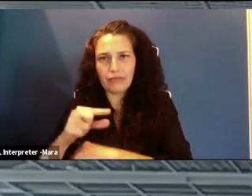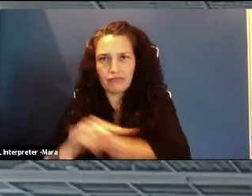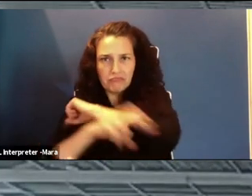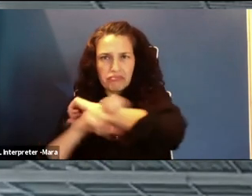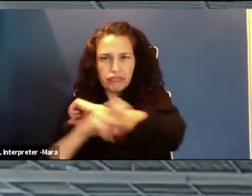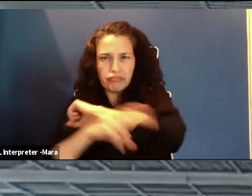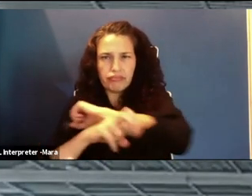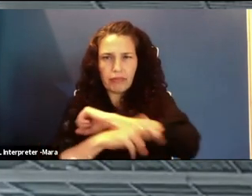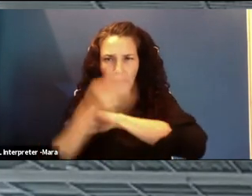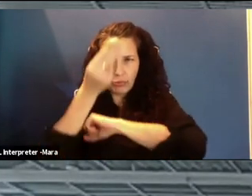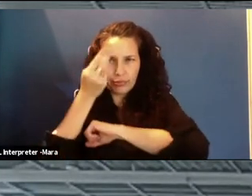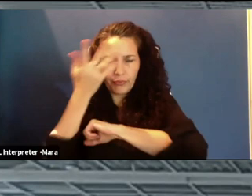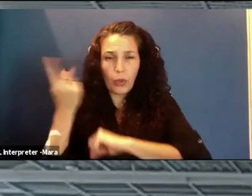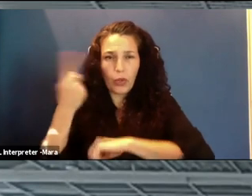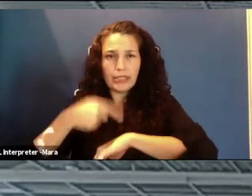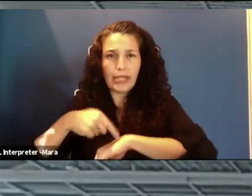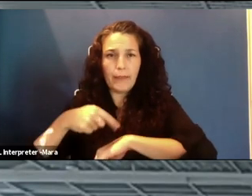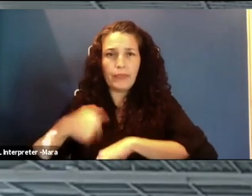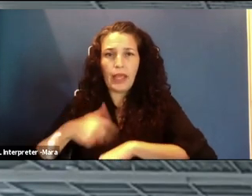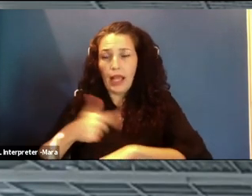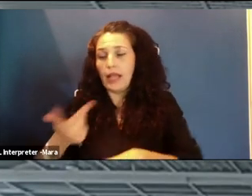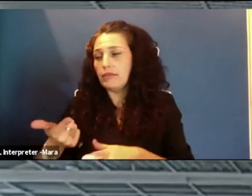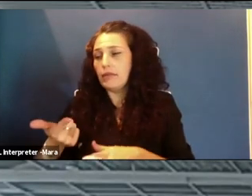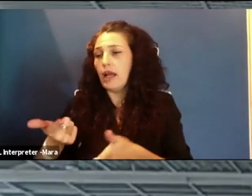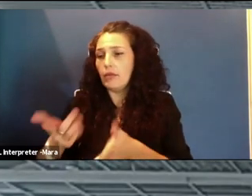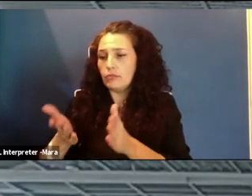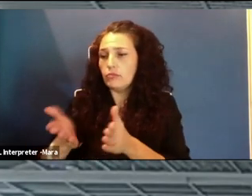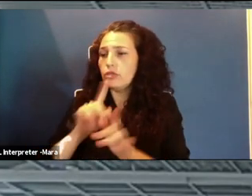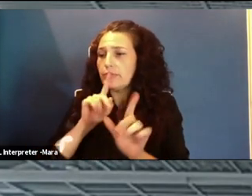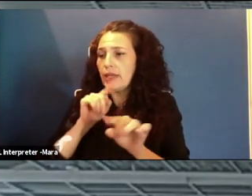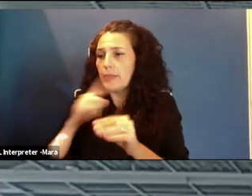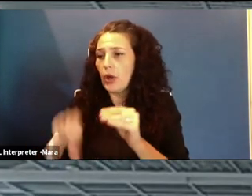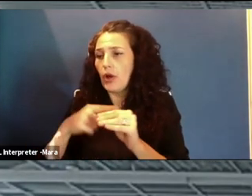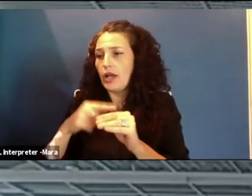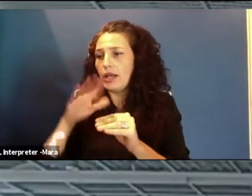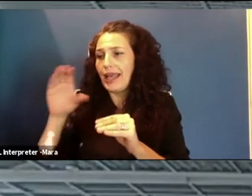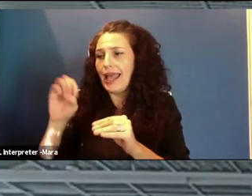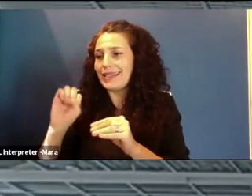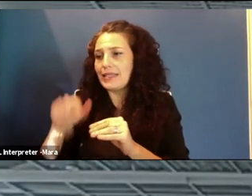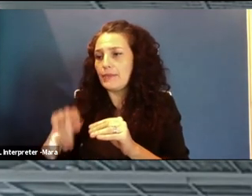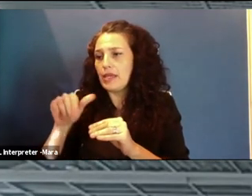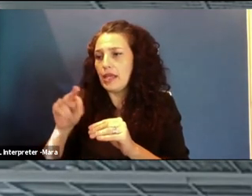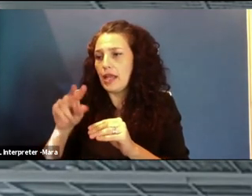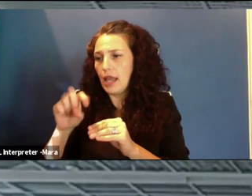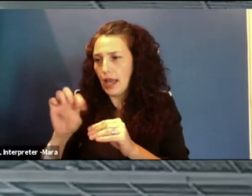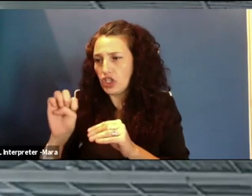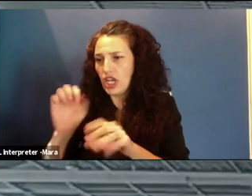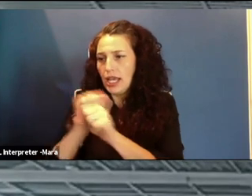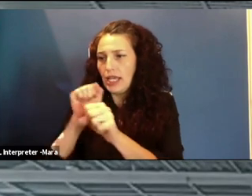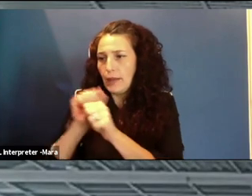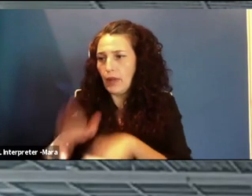to an industrial espionage case where an employee was selling trade secrets to competing international